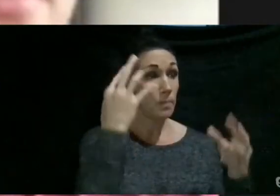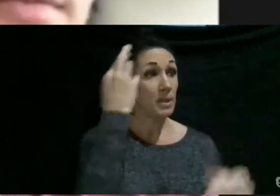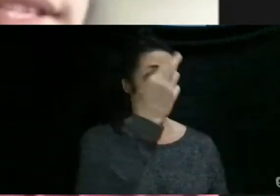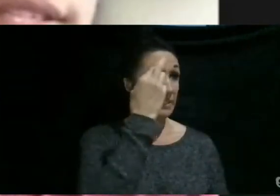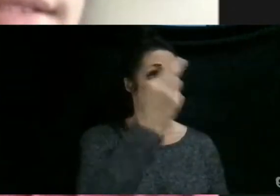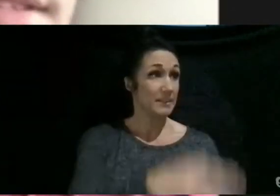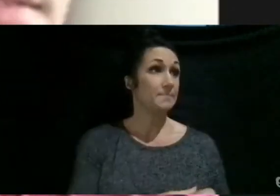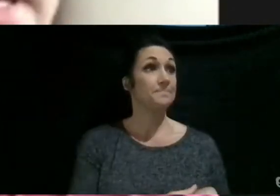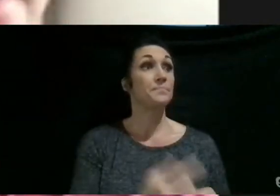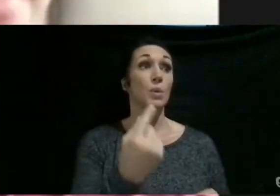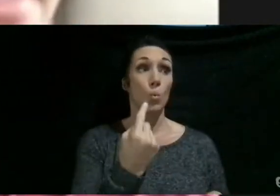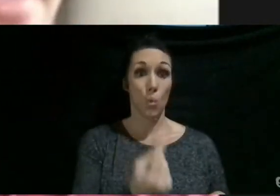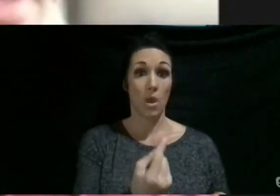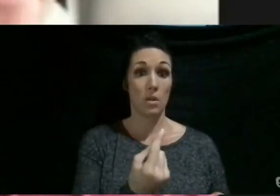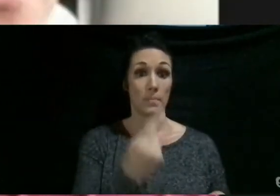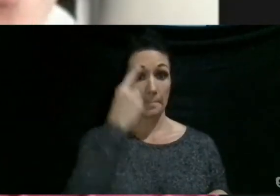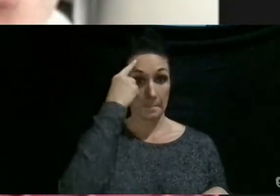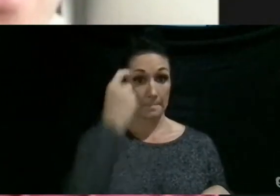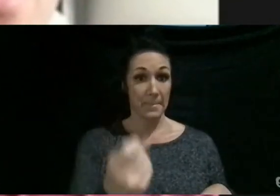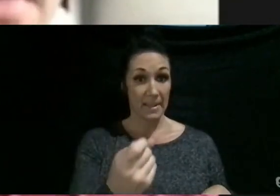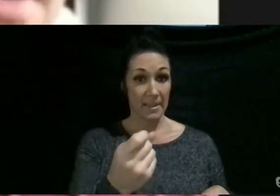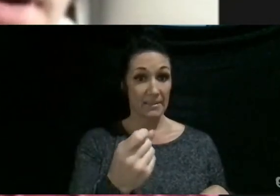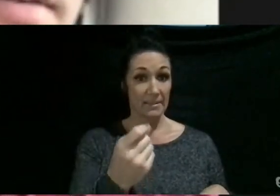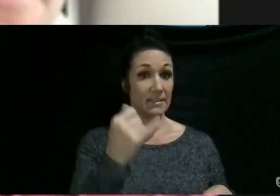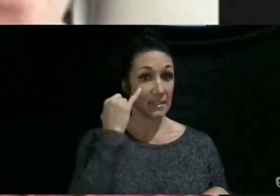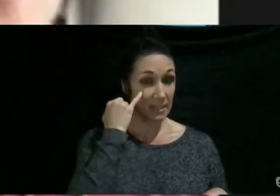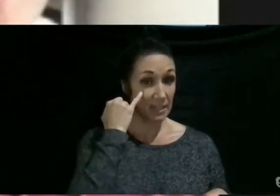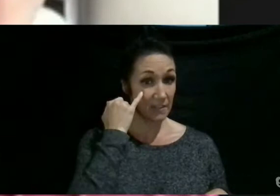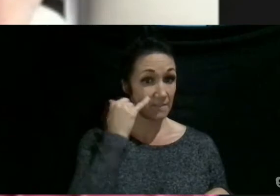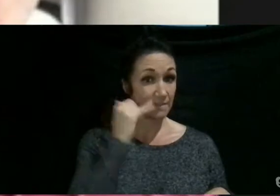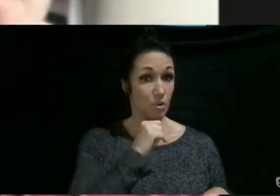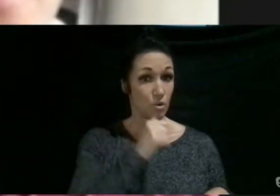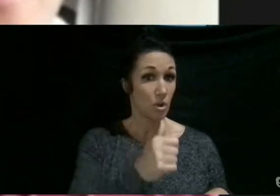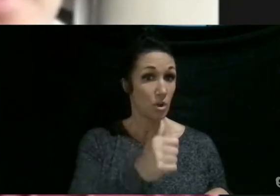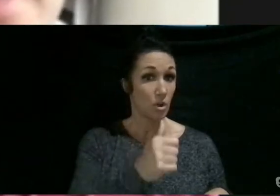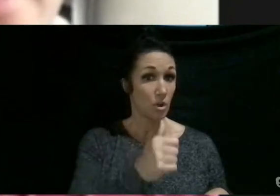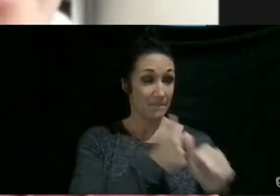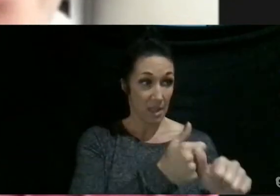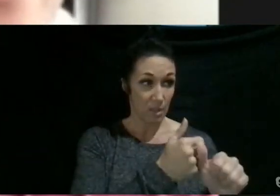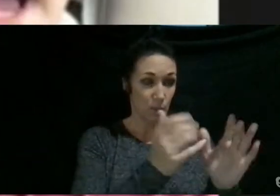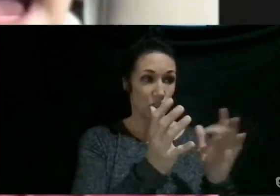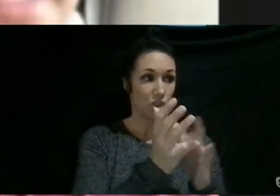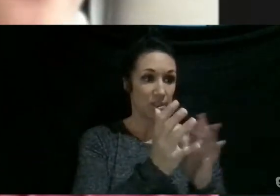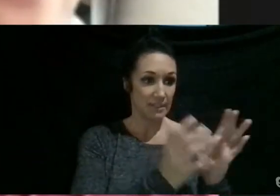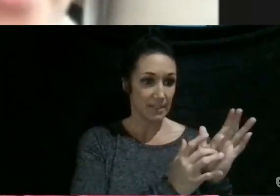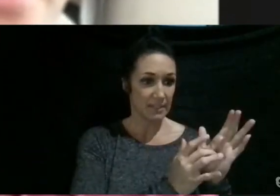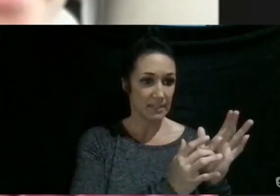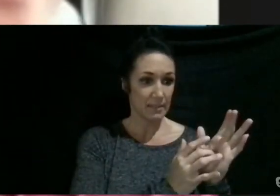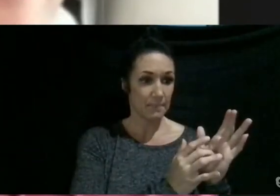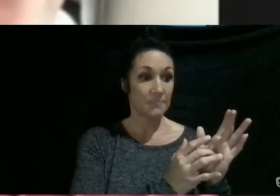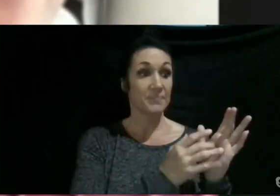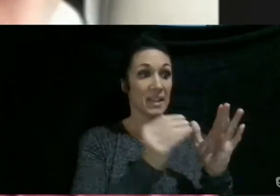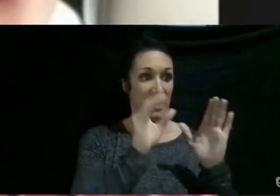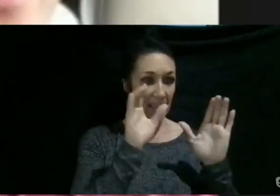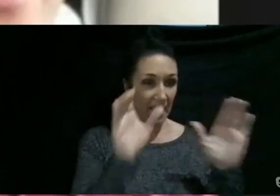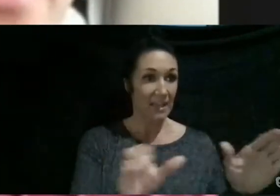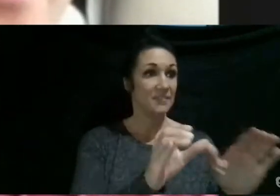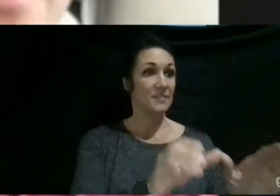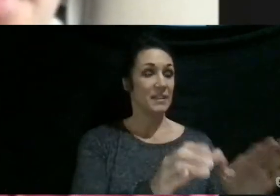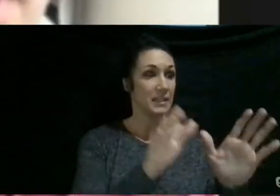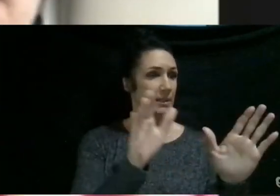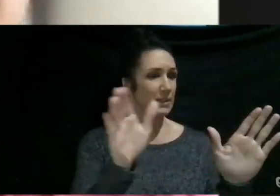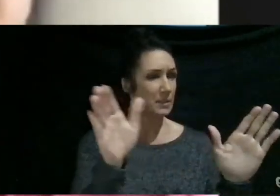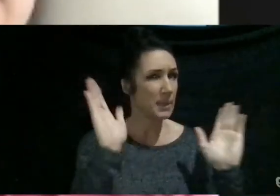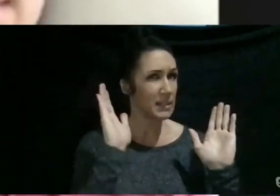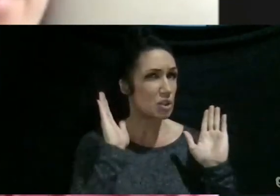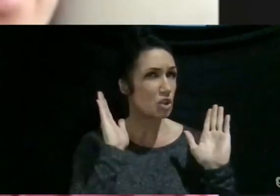and one of the reasons is because if you are not following Jesus and actively listening to his,